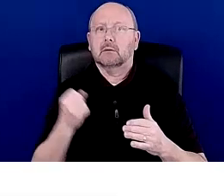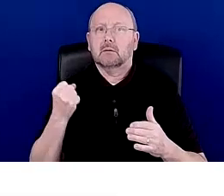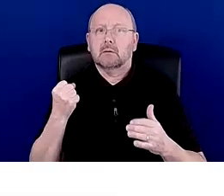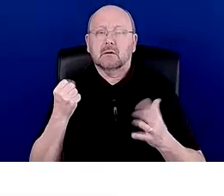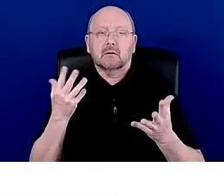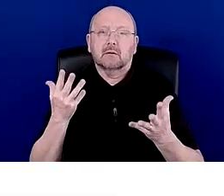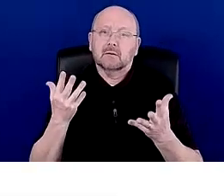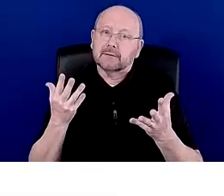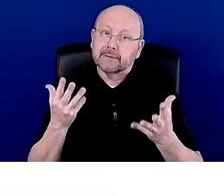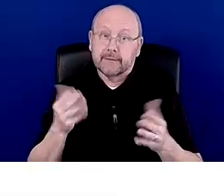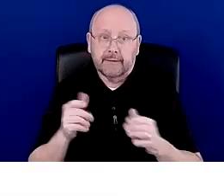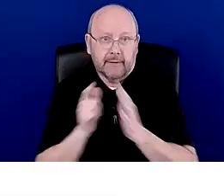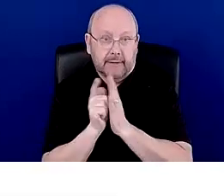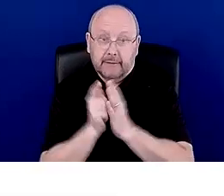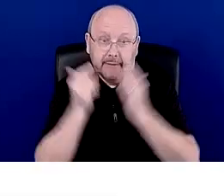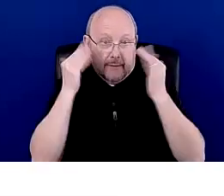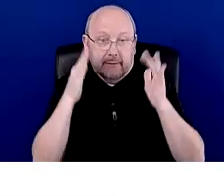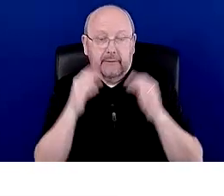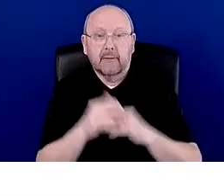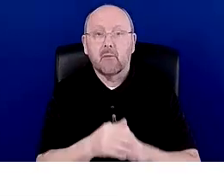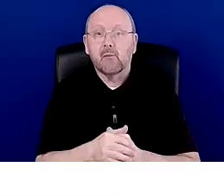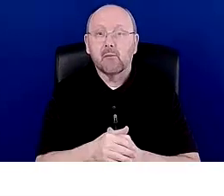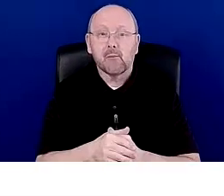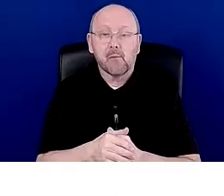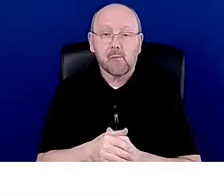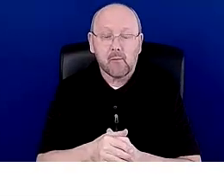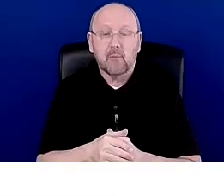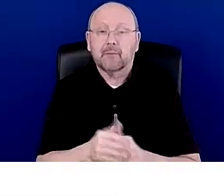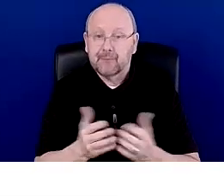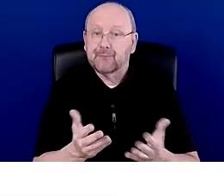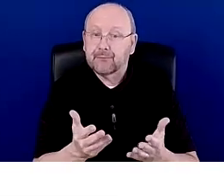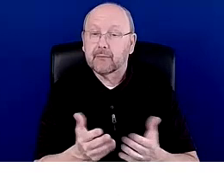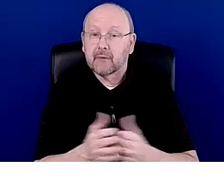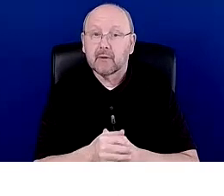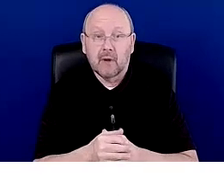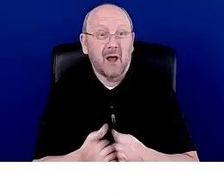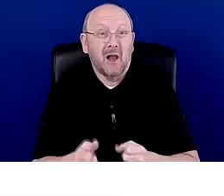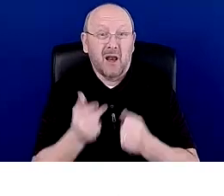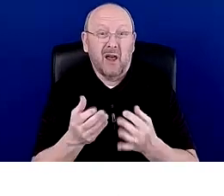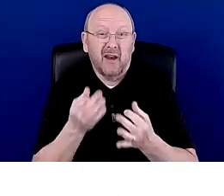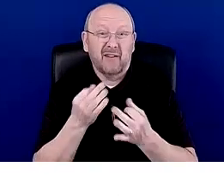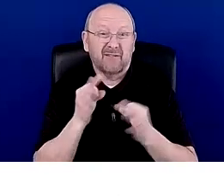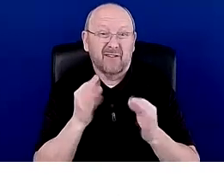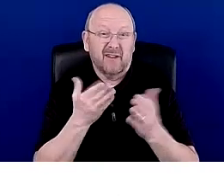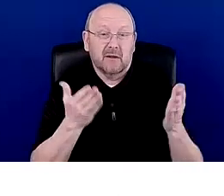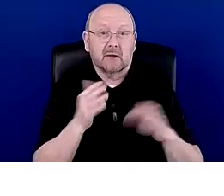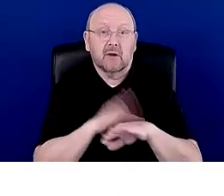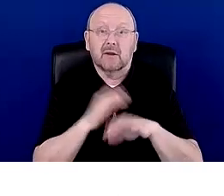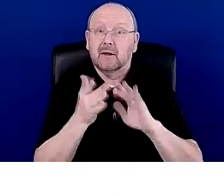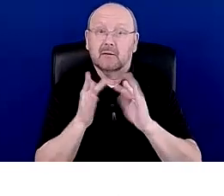legal. Yeah. So there are lots of free things online that are not legal.